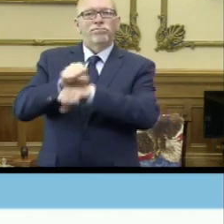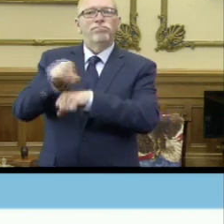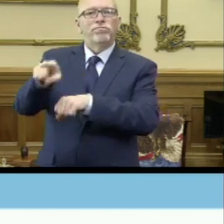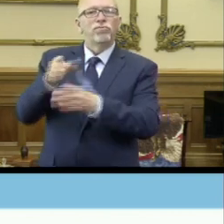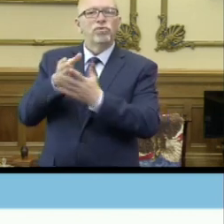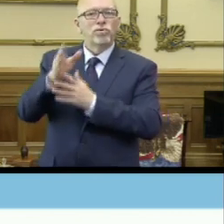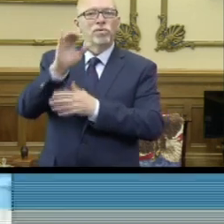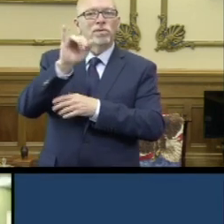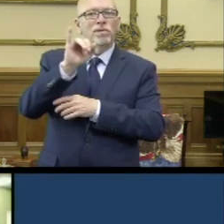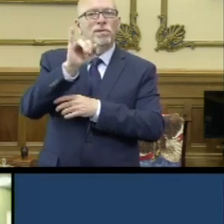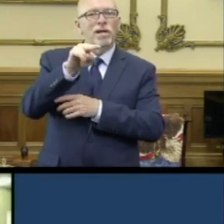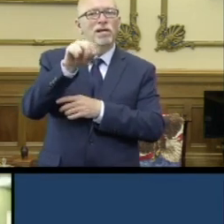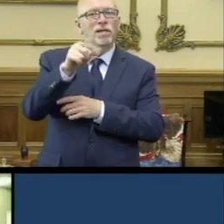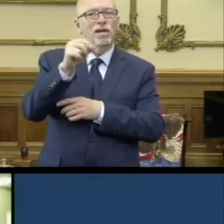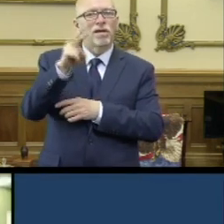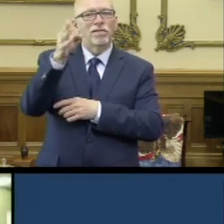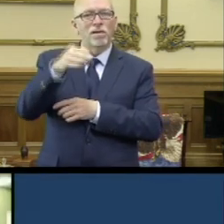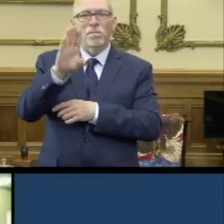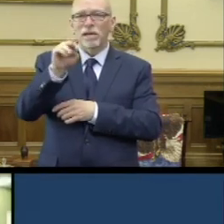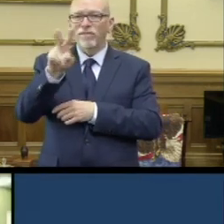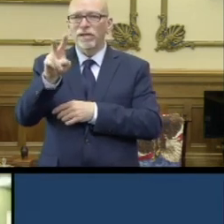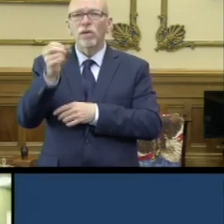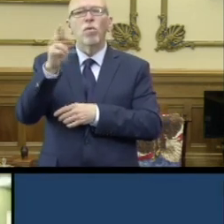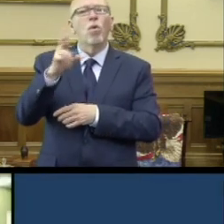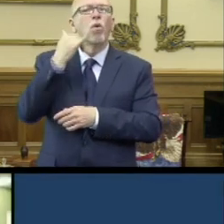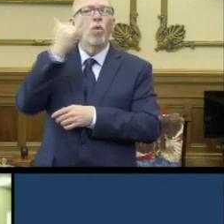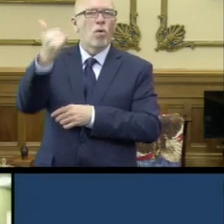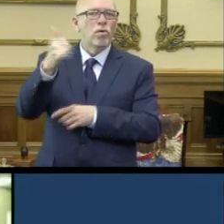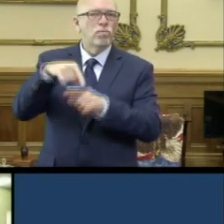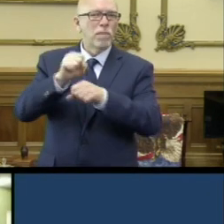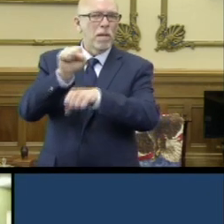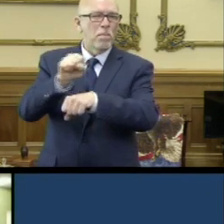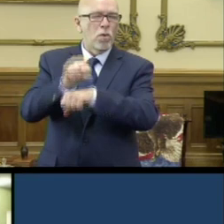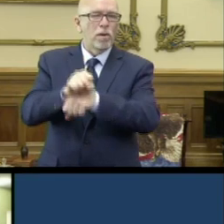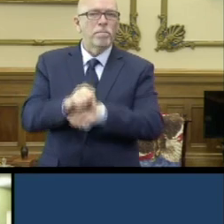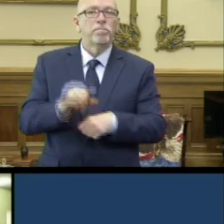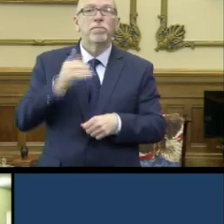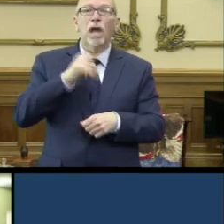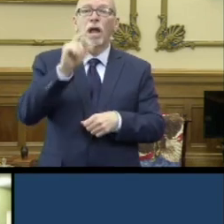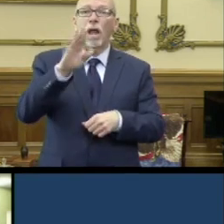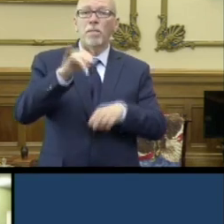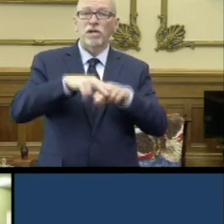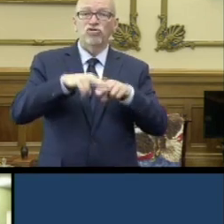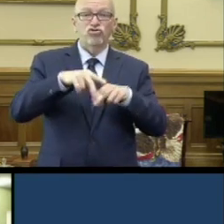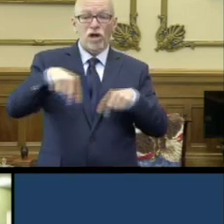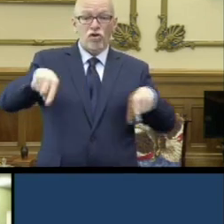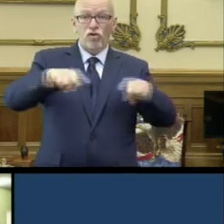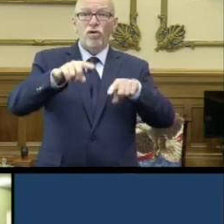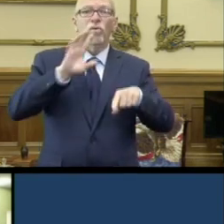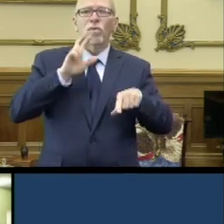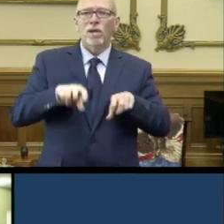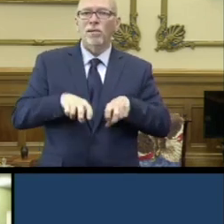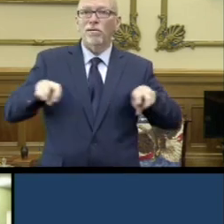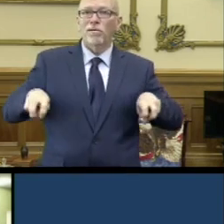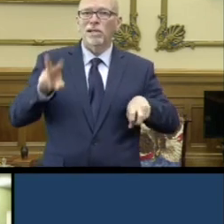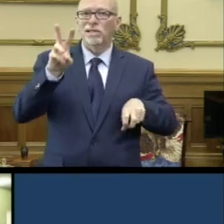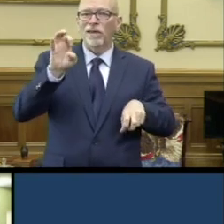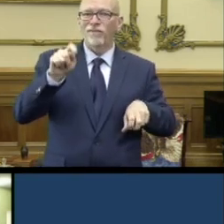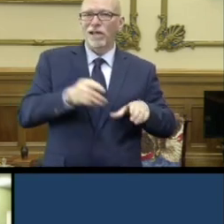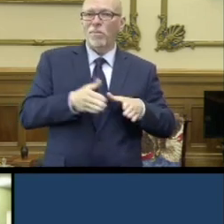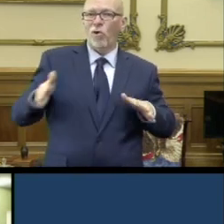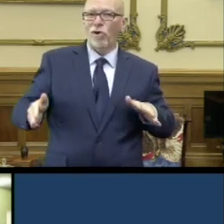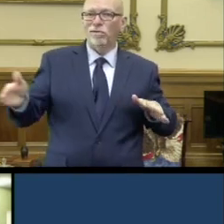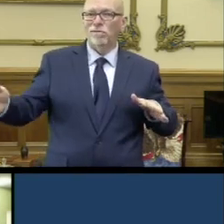slash, bmv, or call the contact center to make an appointment. Our lobby chairs will be positioned at least six feet apart.